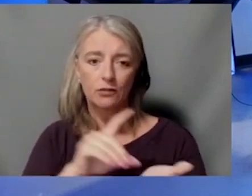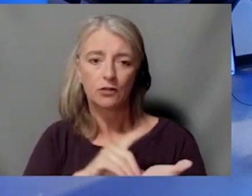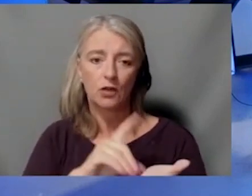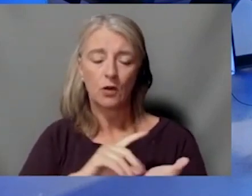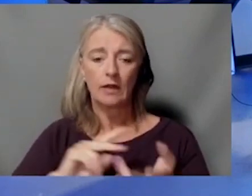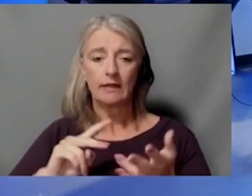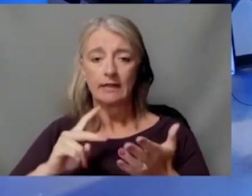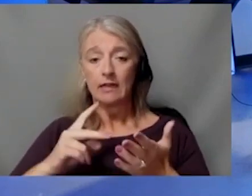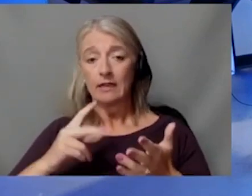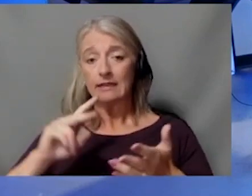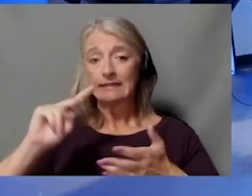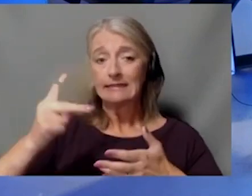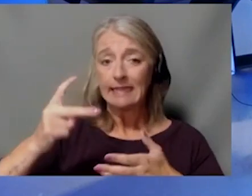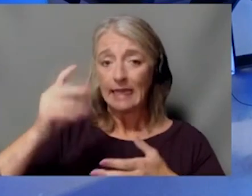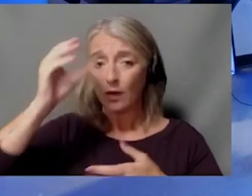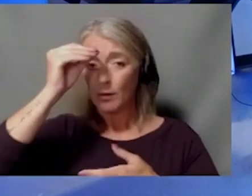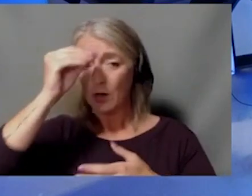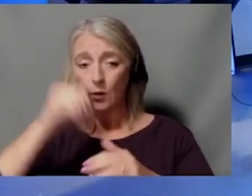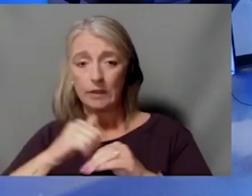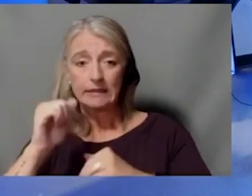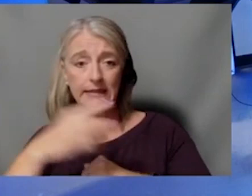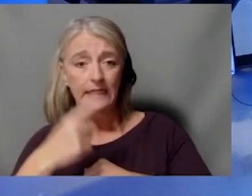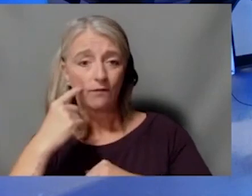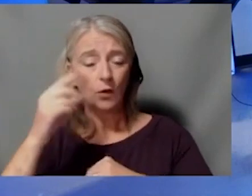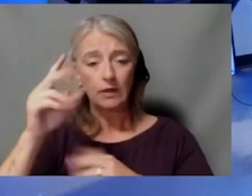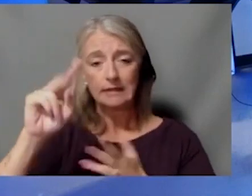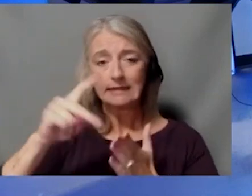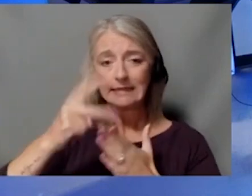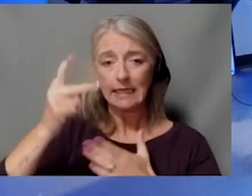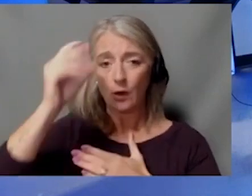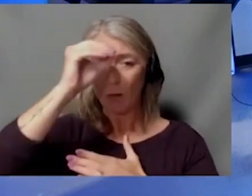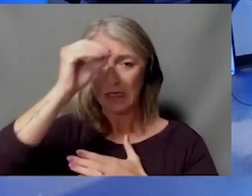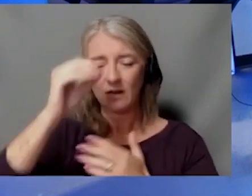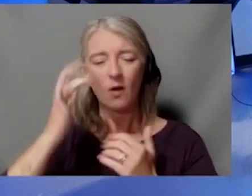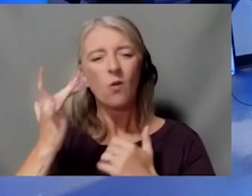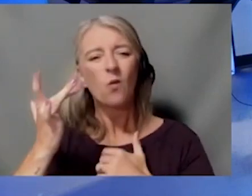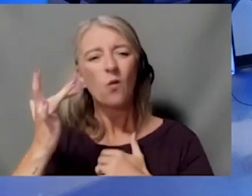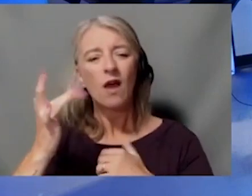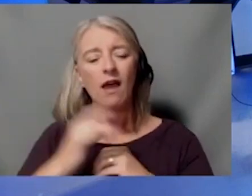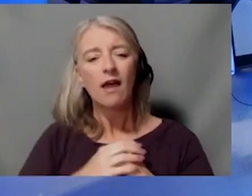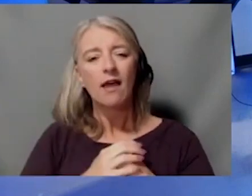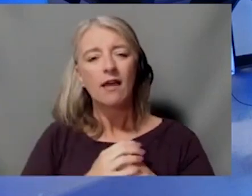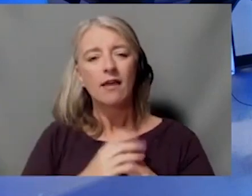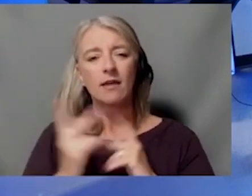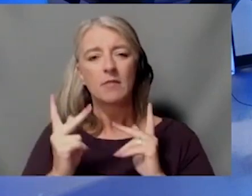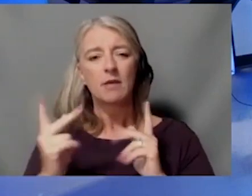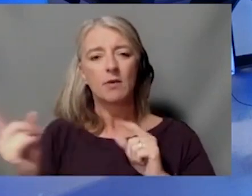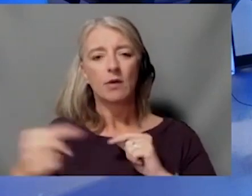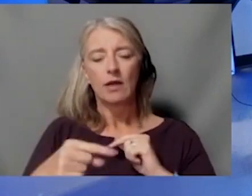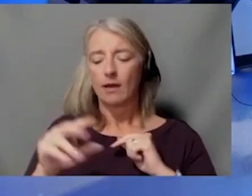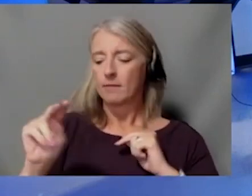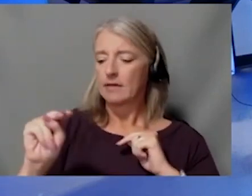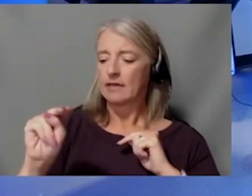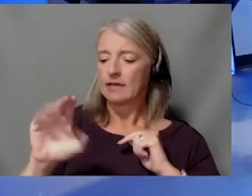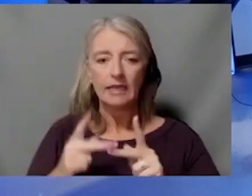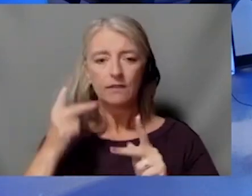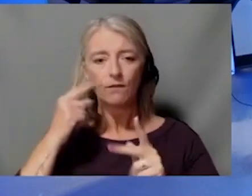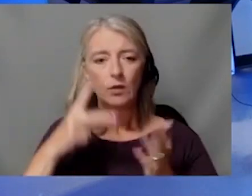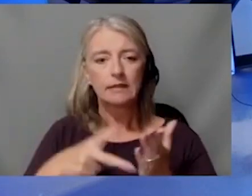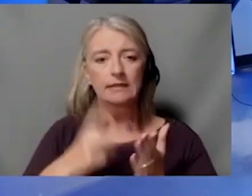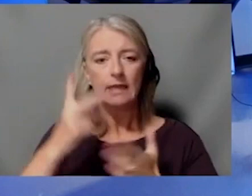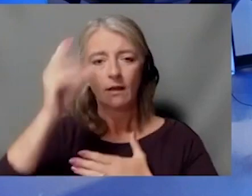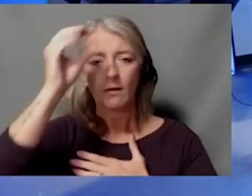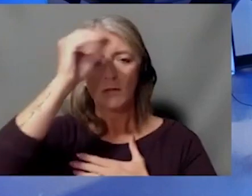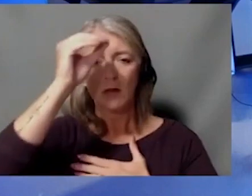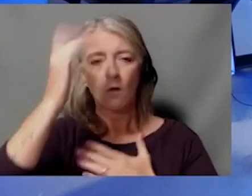a second opinion. So why would someone want to come to an NCI comprehensive place for their second opinion? Why does that